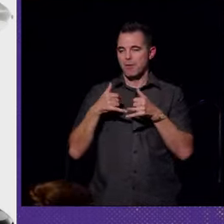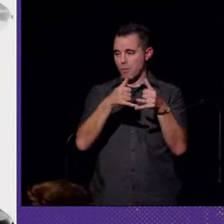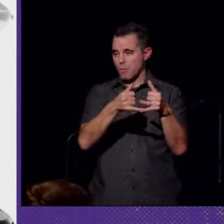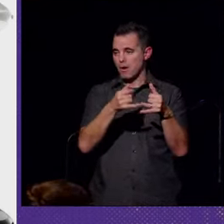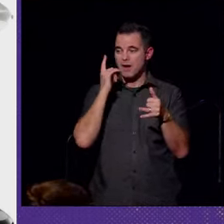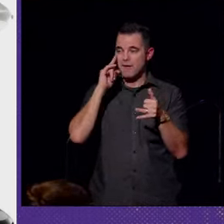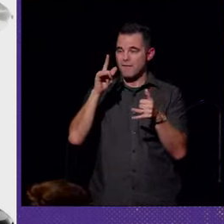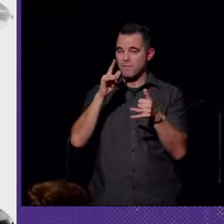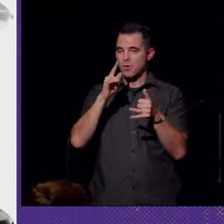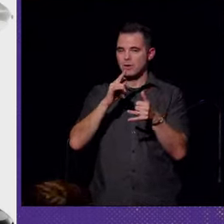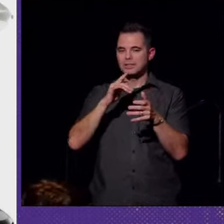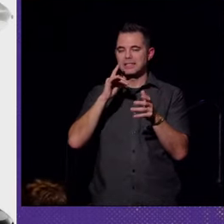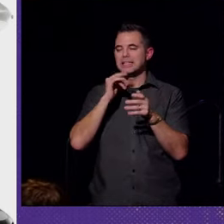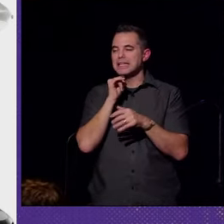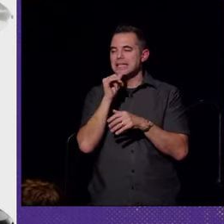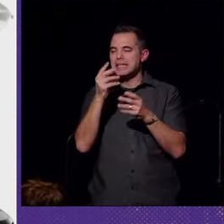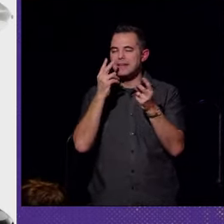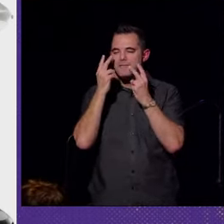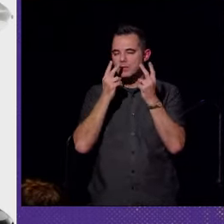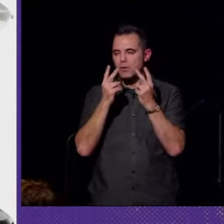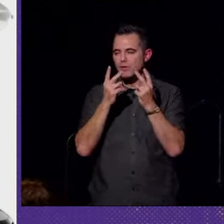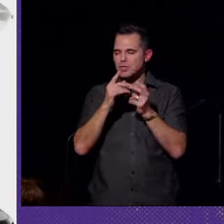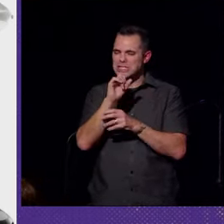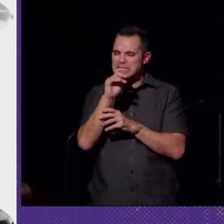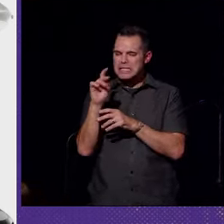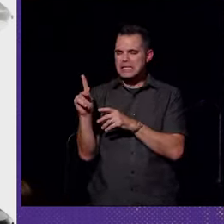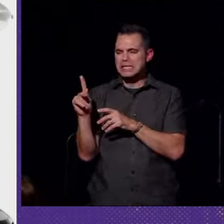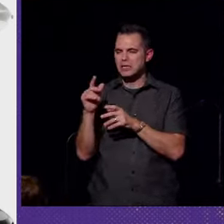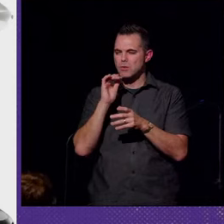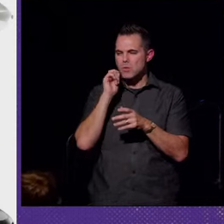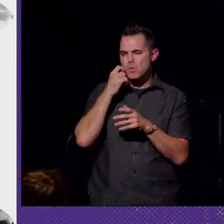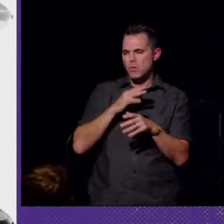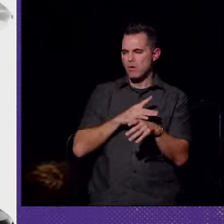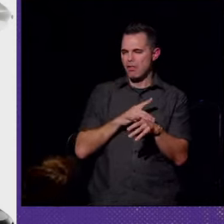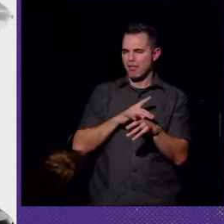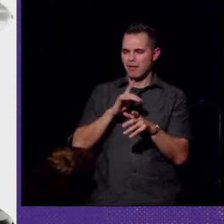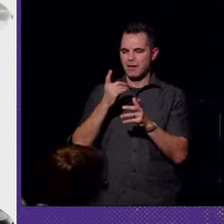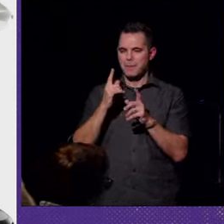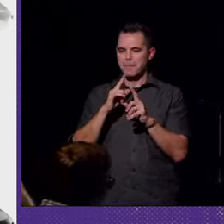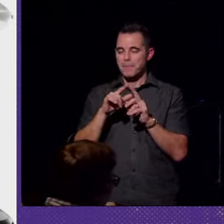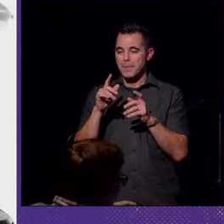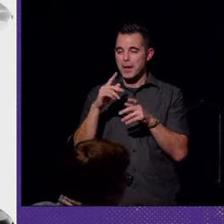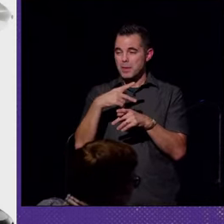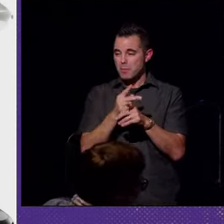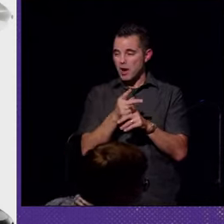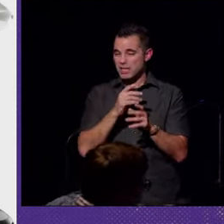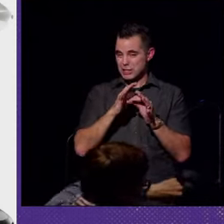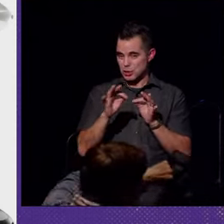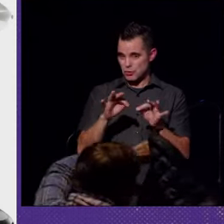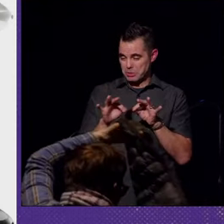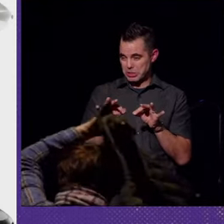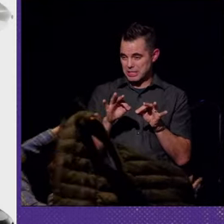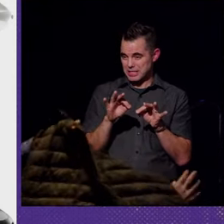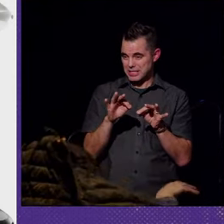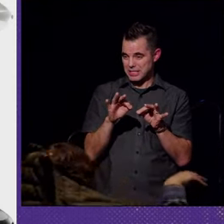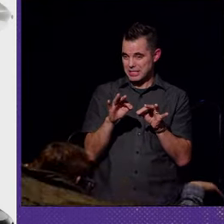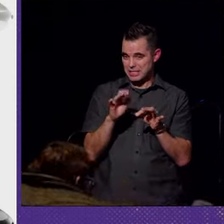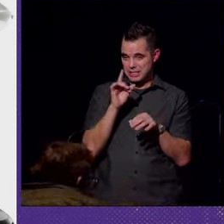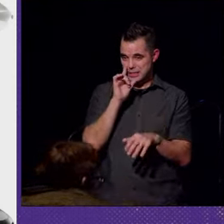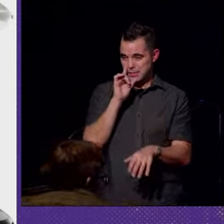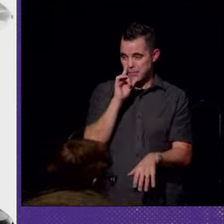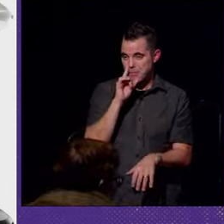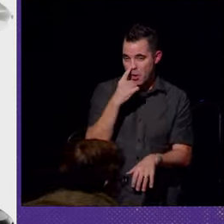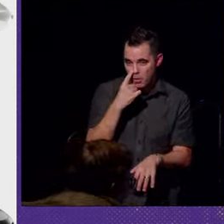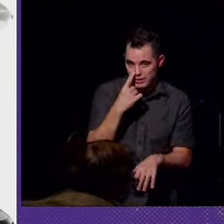for its visual appeal, for looking sleek and cool. But the project description is boring.